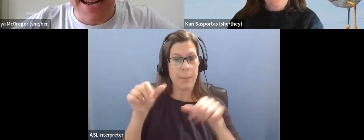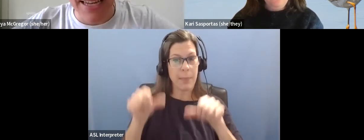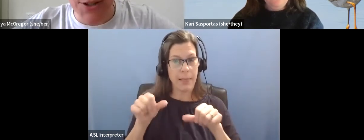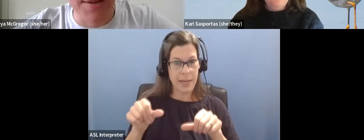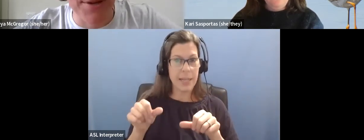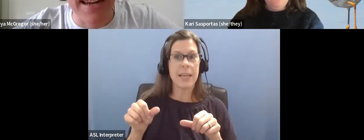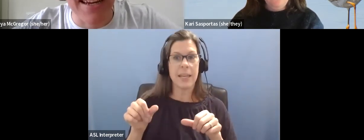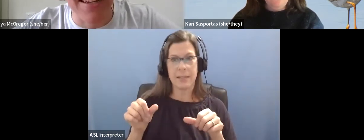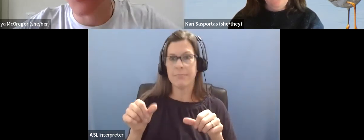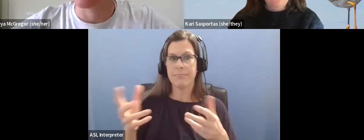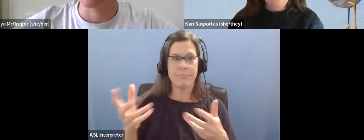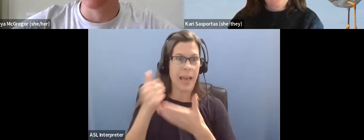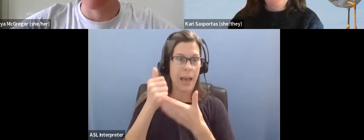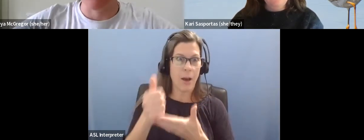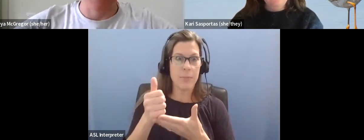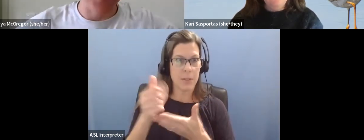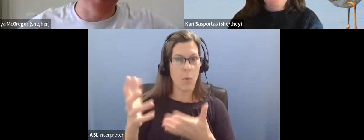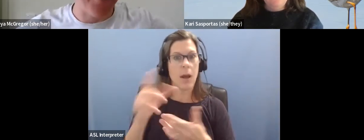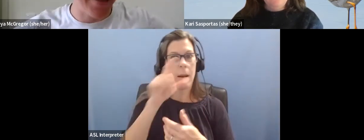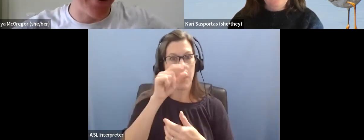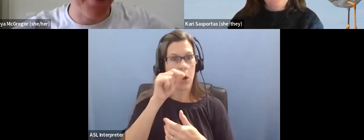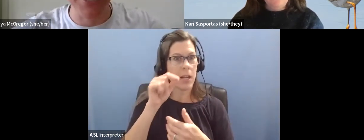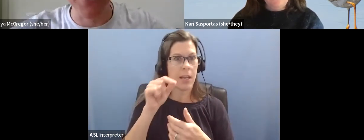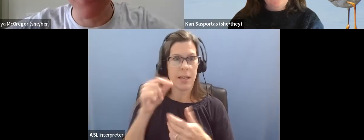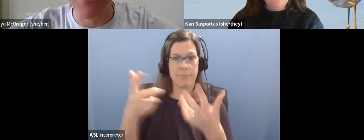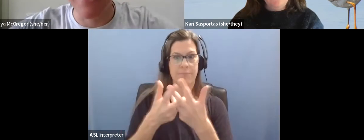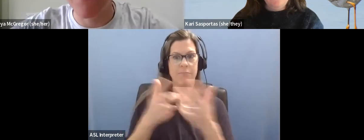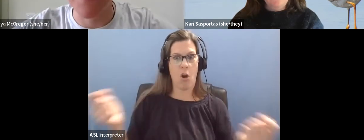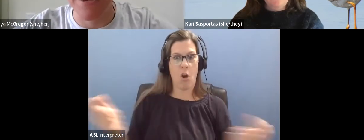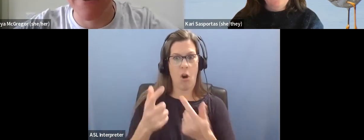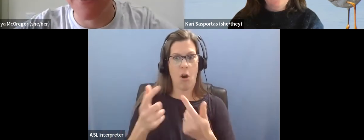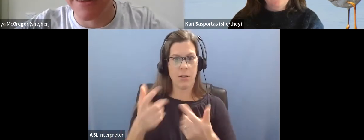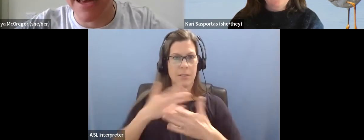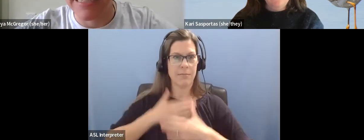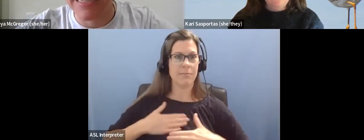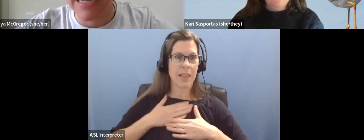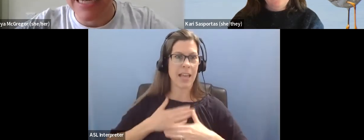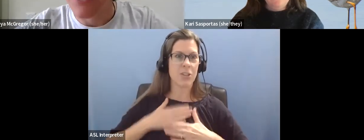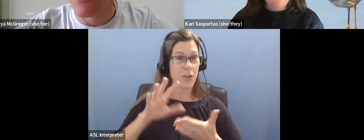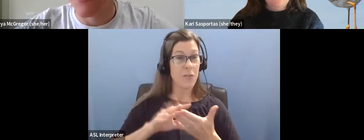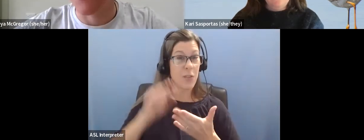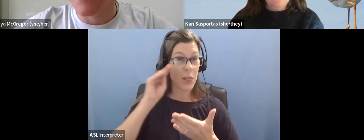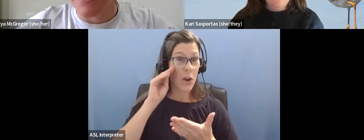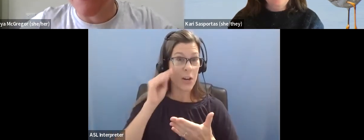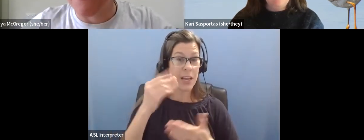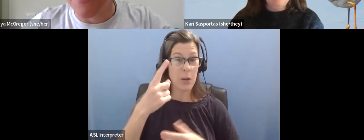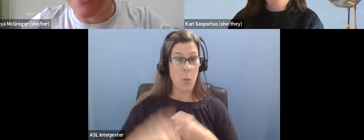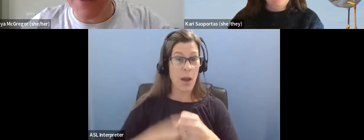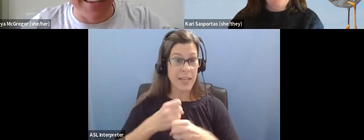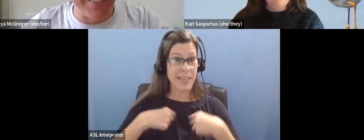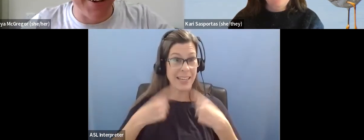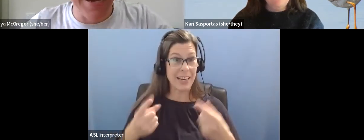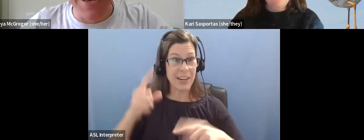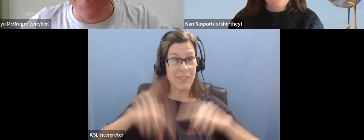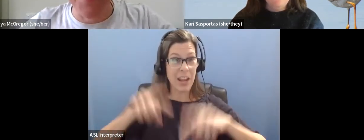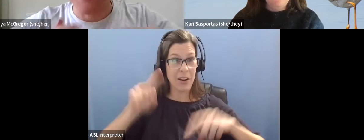ensure that birding truly is for everybody. So, I've had the great pleasure of learning from Kerry for the last year or so in various